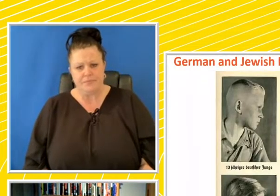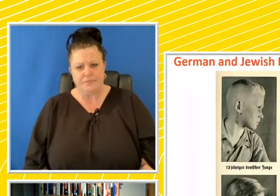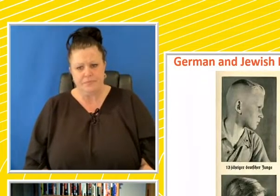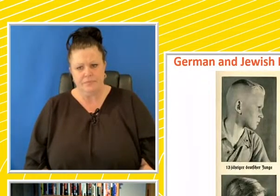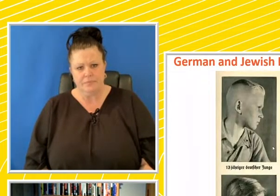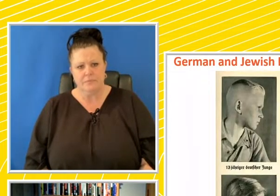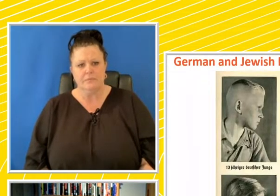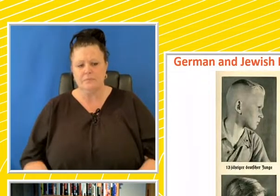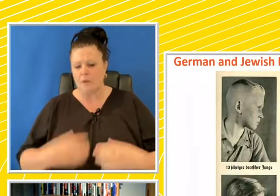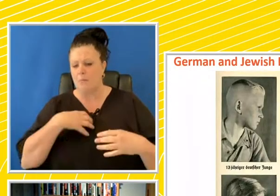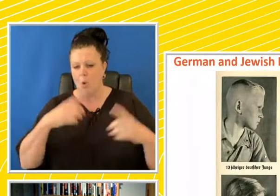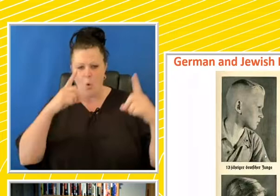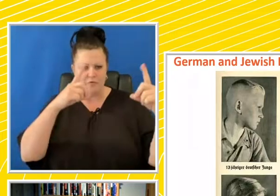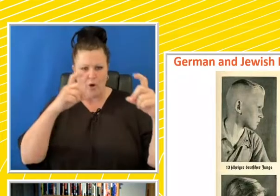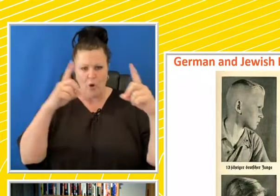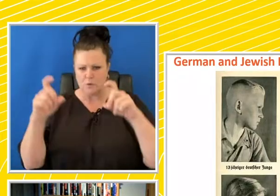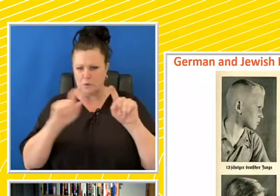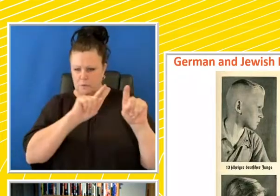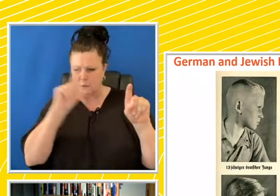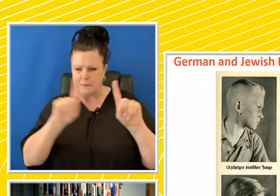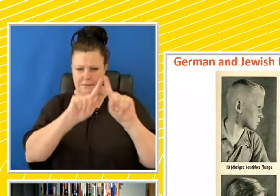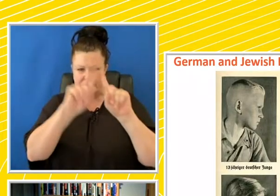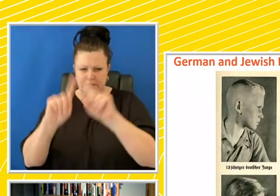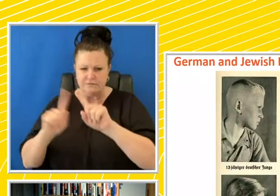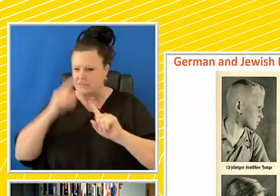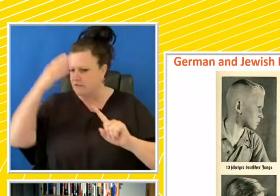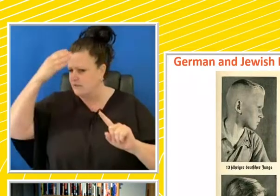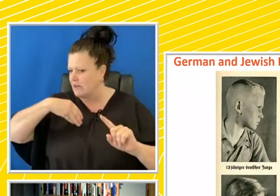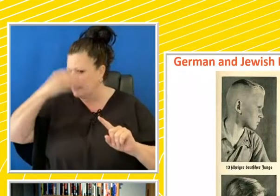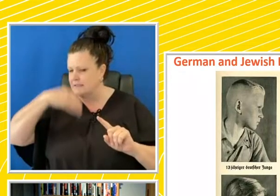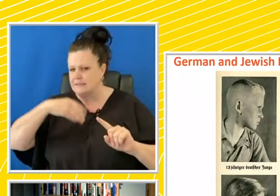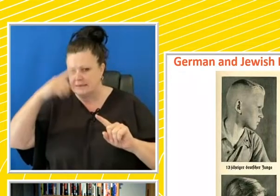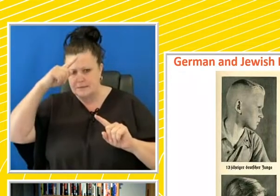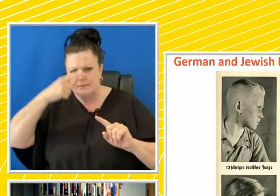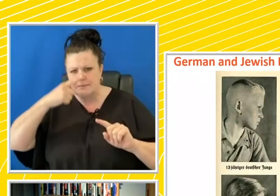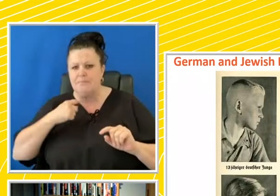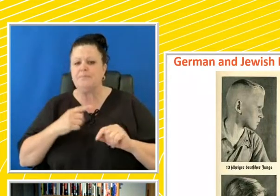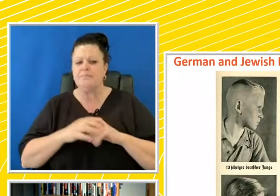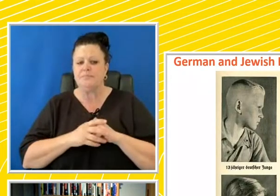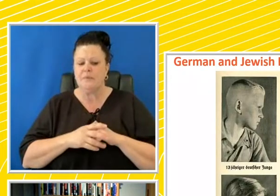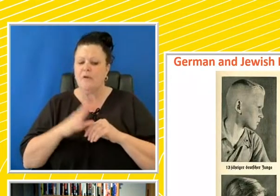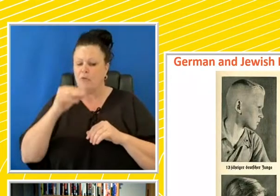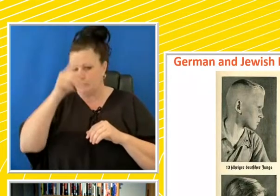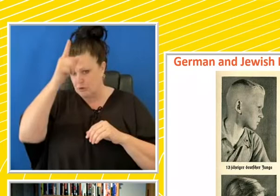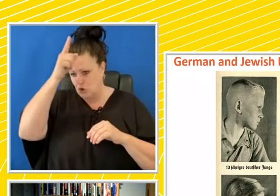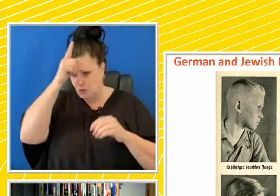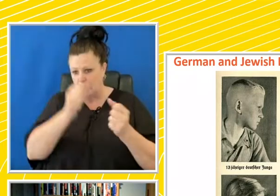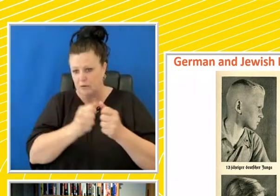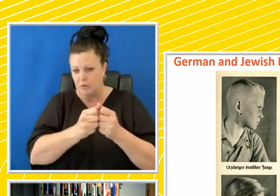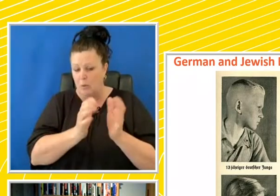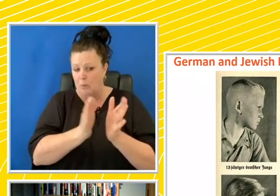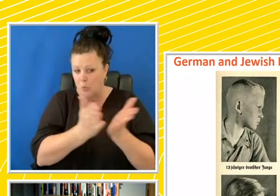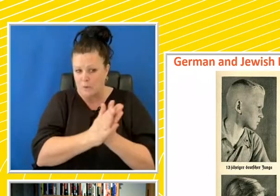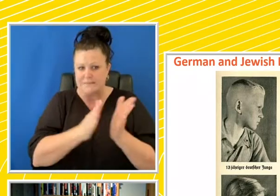And more photographs of different variants of, in German textbooks, mixed blood,